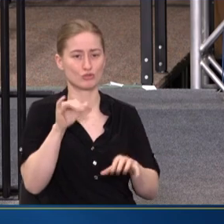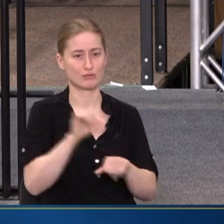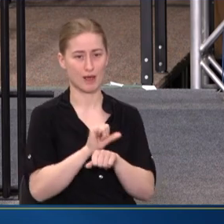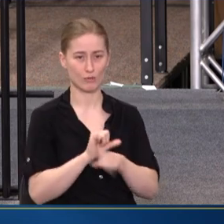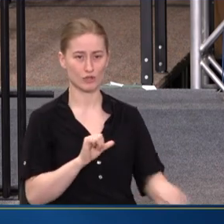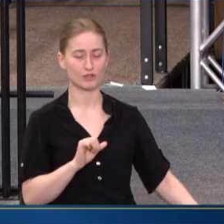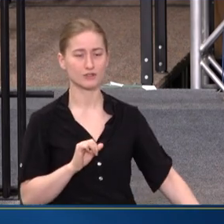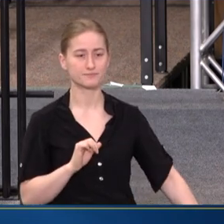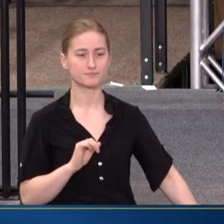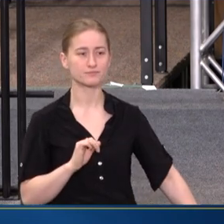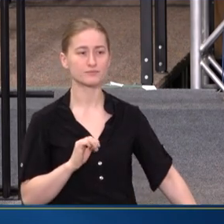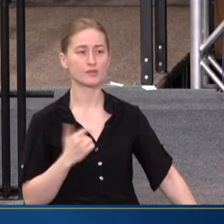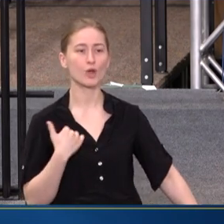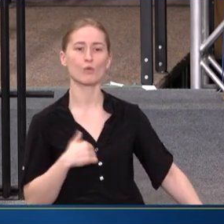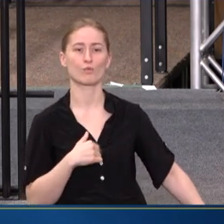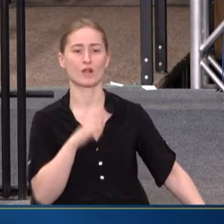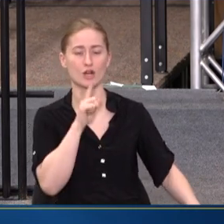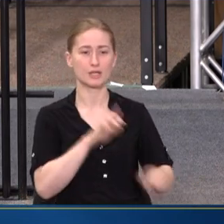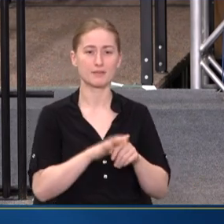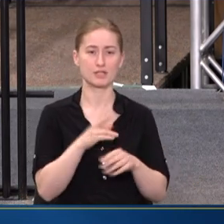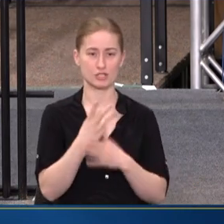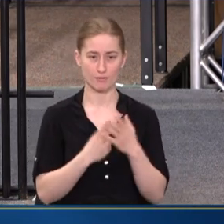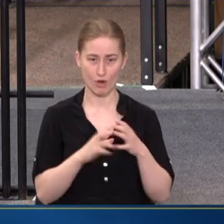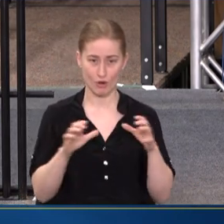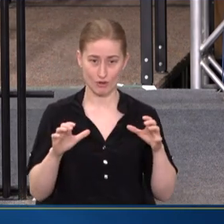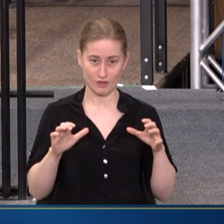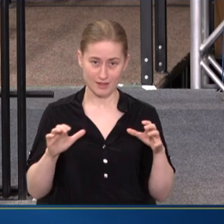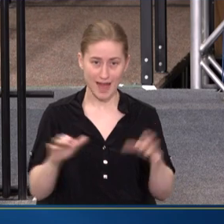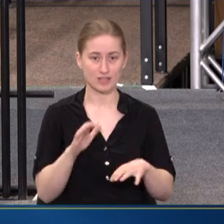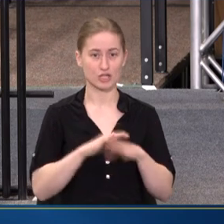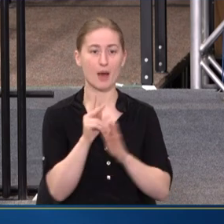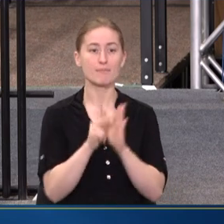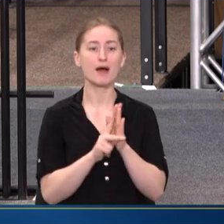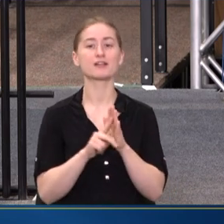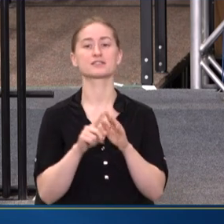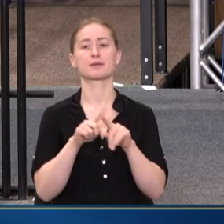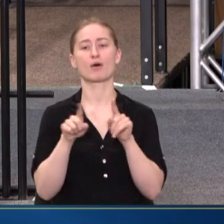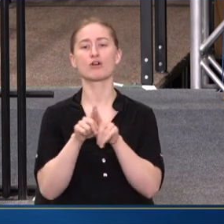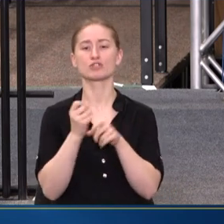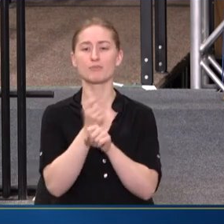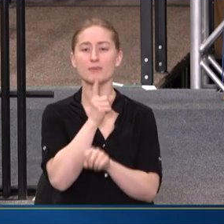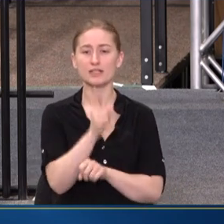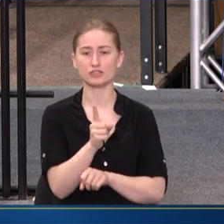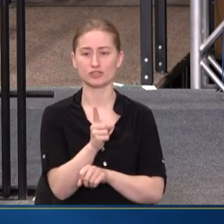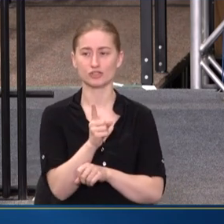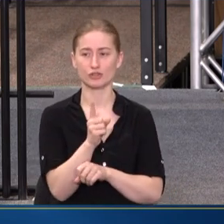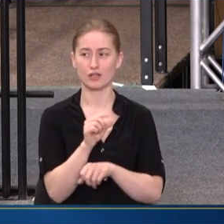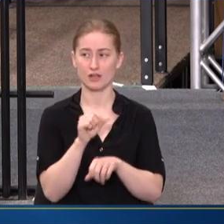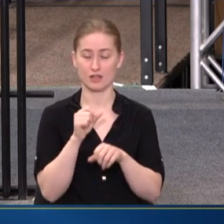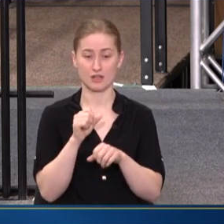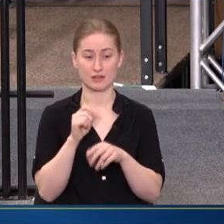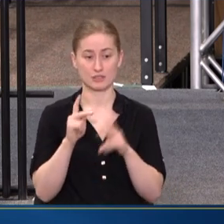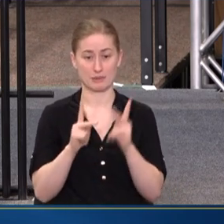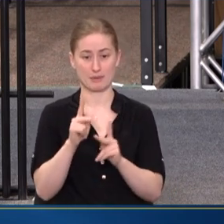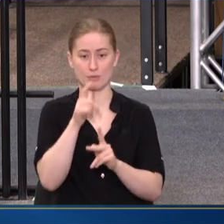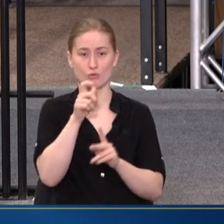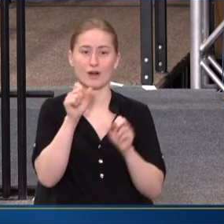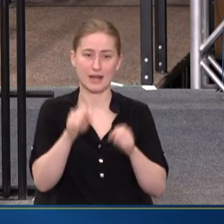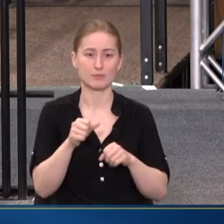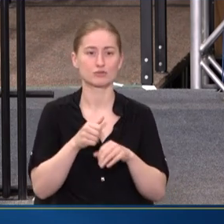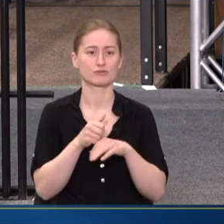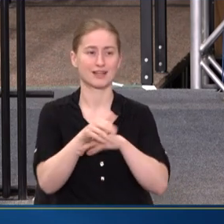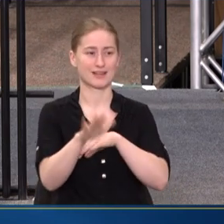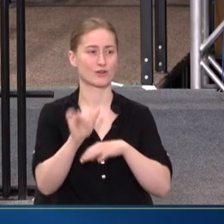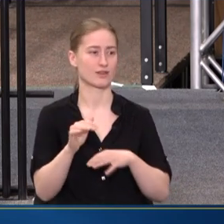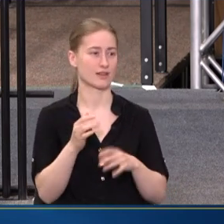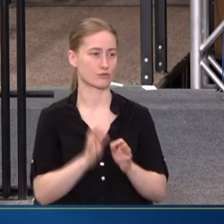CRITICAL WORK. AND WE'RE COMMITTED TO BOTH ACTION ON POLICY AND MAKING SURE THAT THERE'S A WORK FORCE TO DELIVER ON THOSE CRITICAL